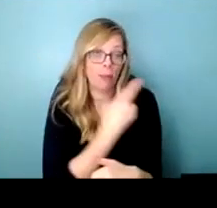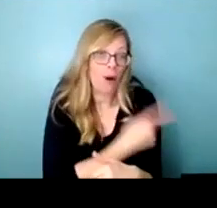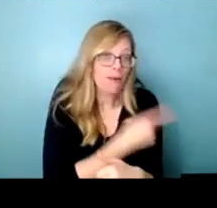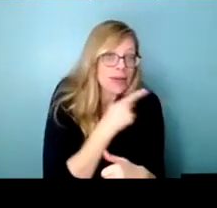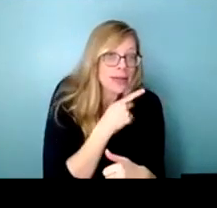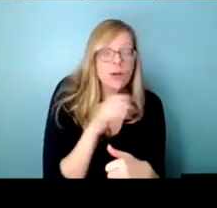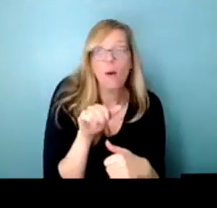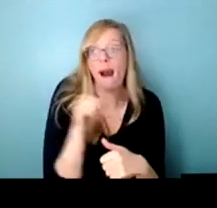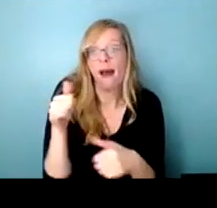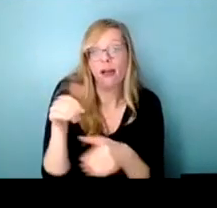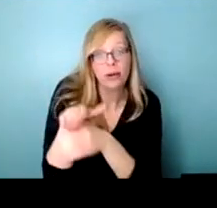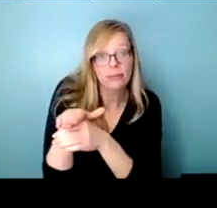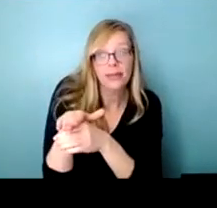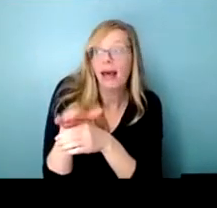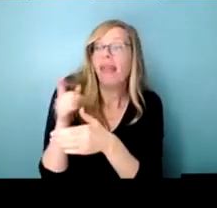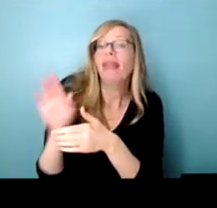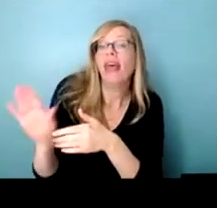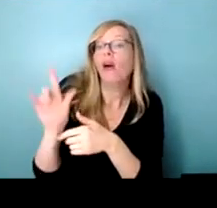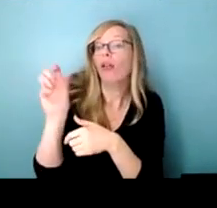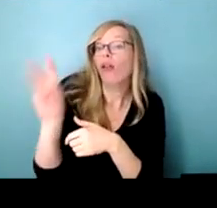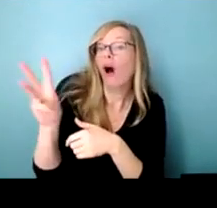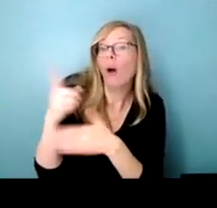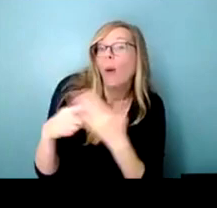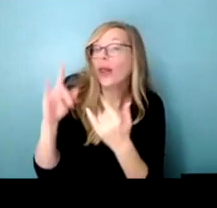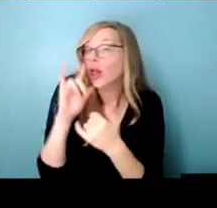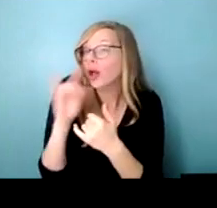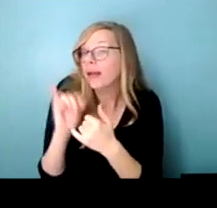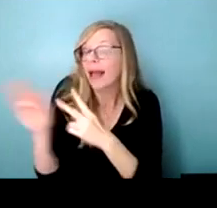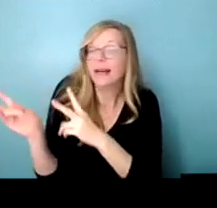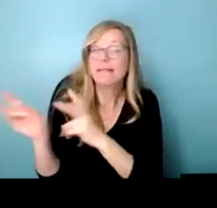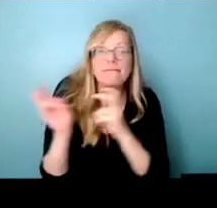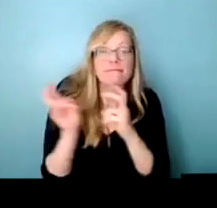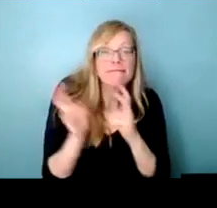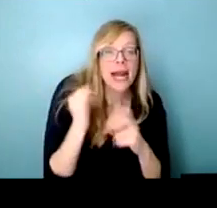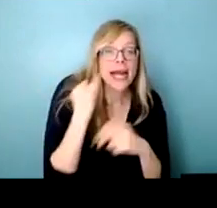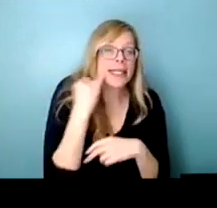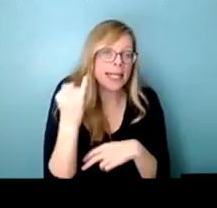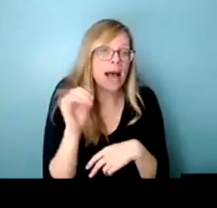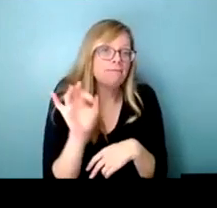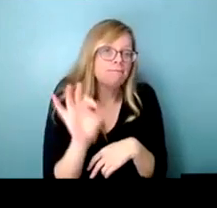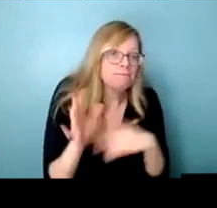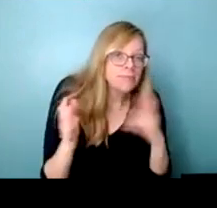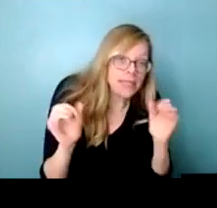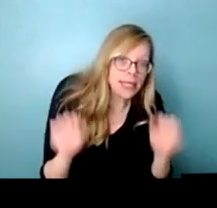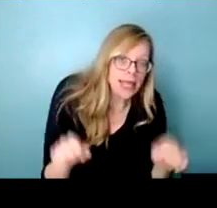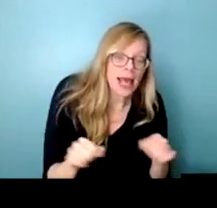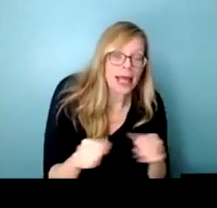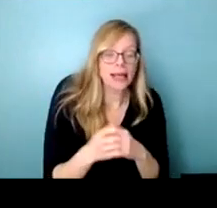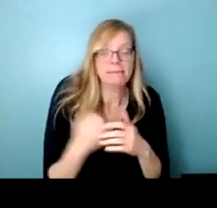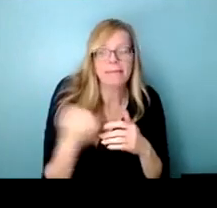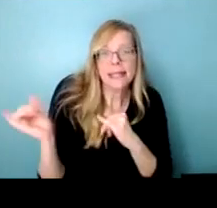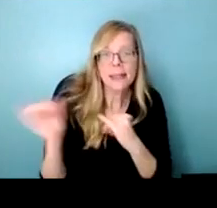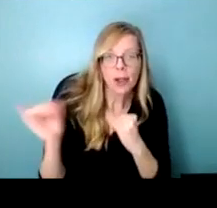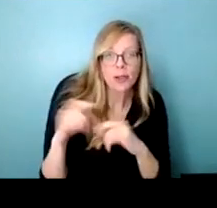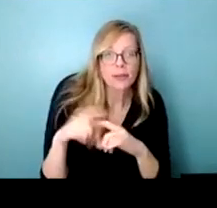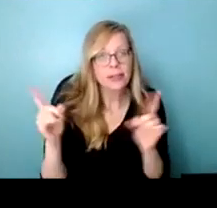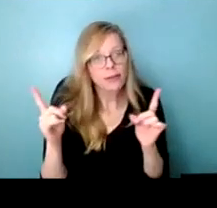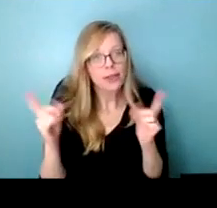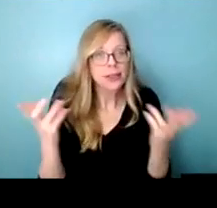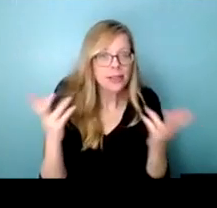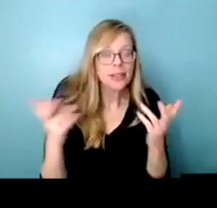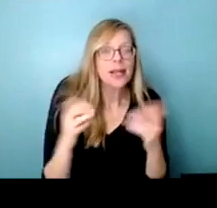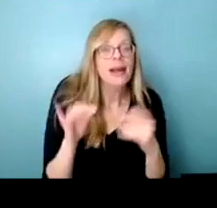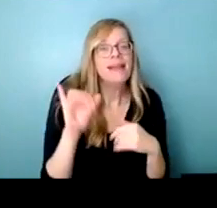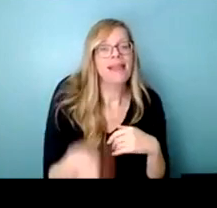and how their laws work and then how how ours differ from that or are the same as that so that's um the policy framework just